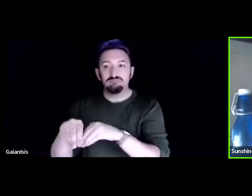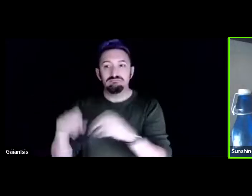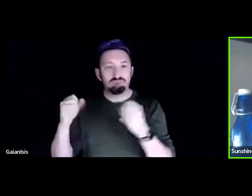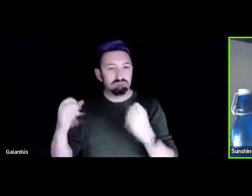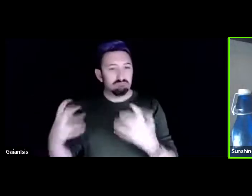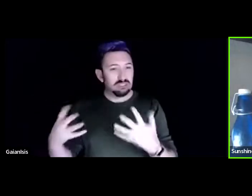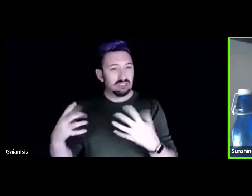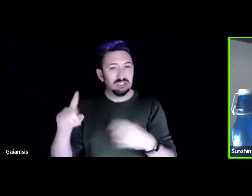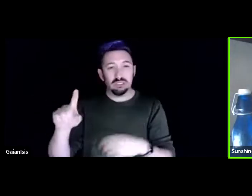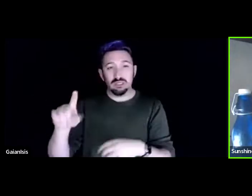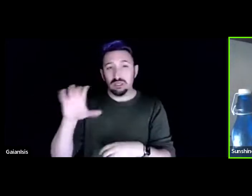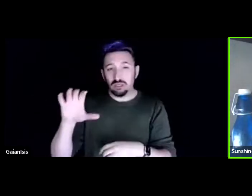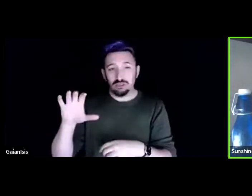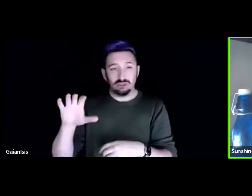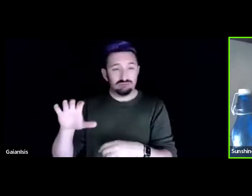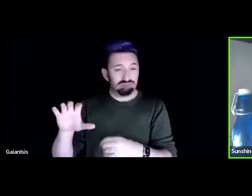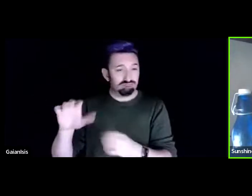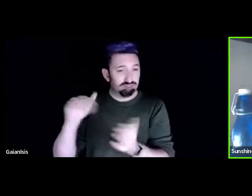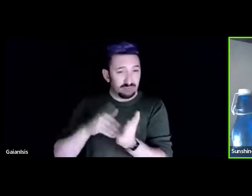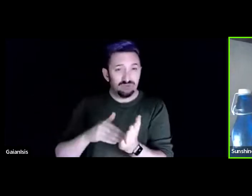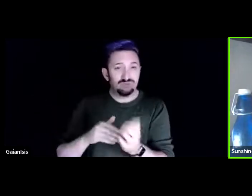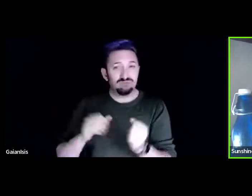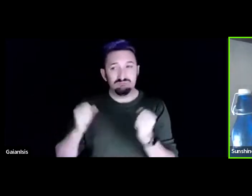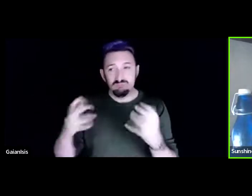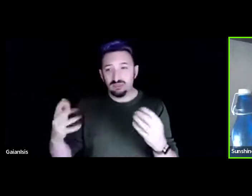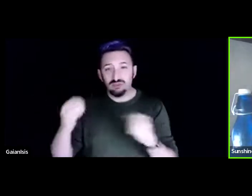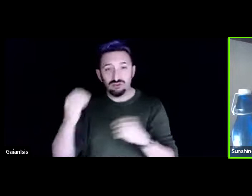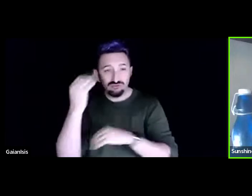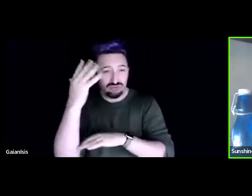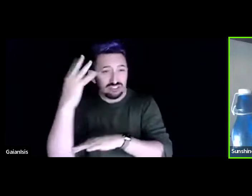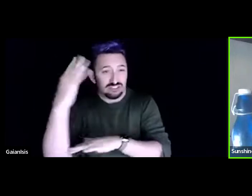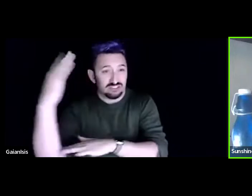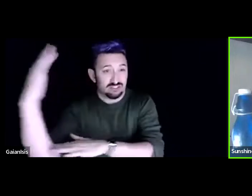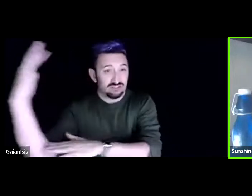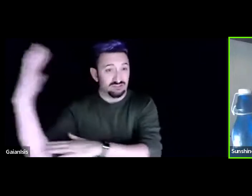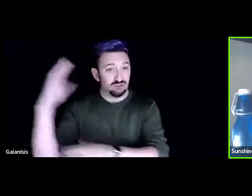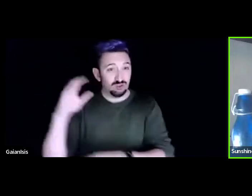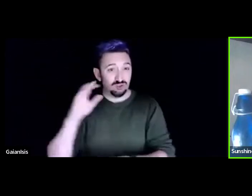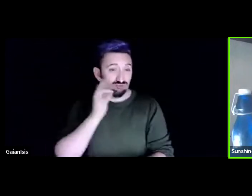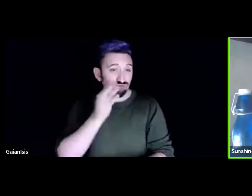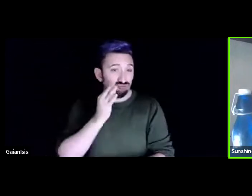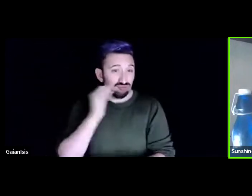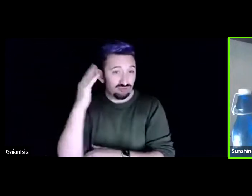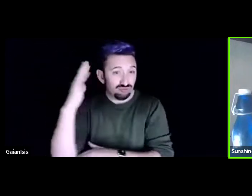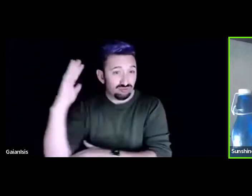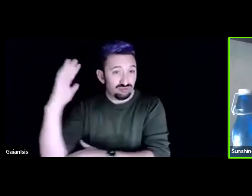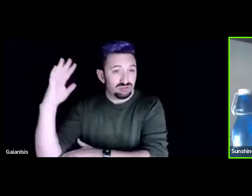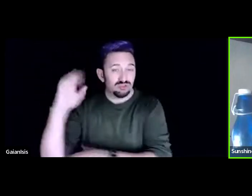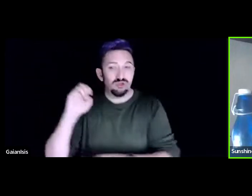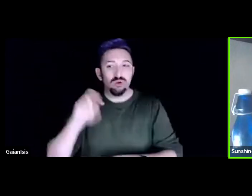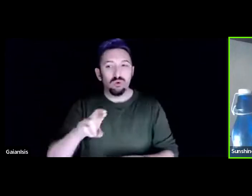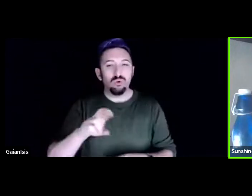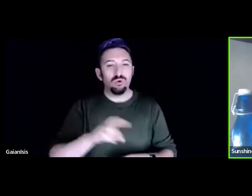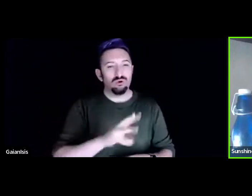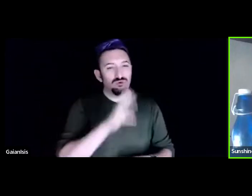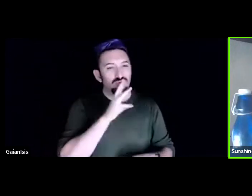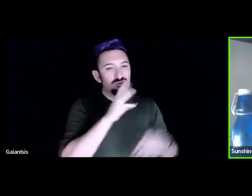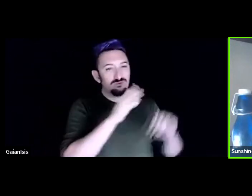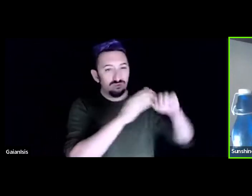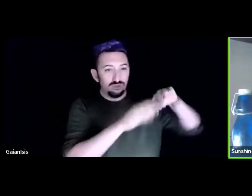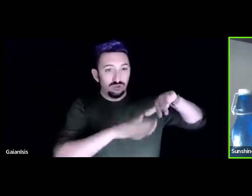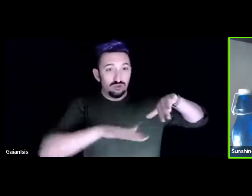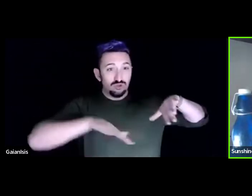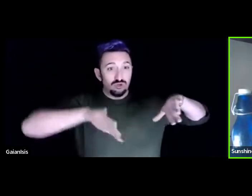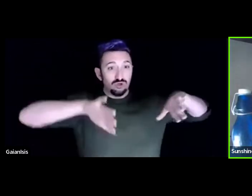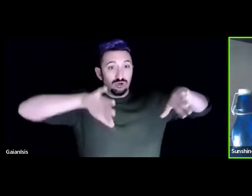orchards or restoring our flooded riverbanks that the Army Corps installed dams